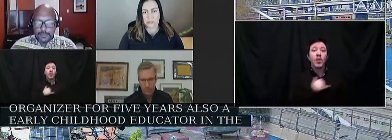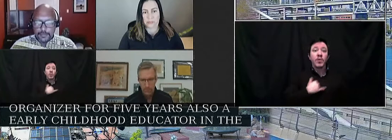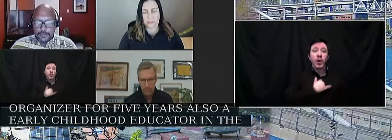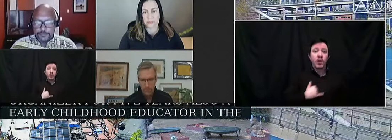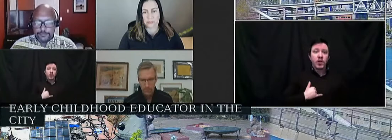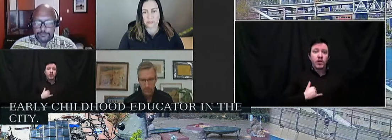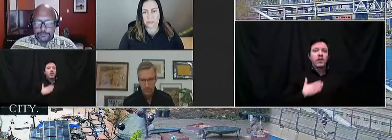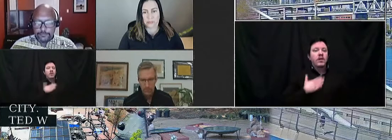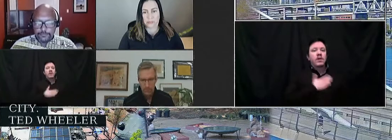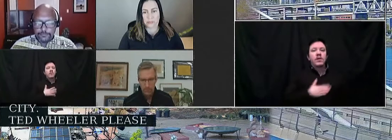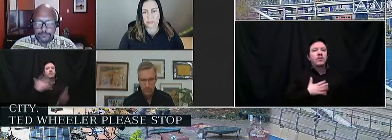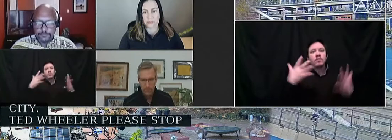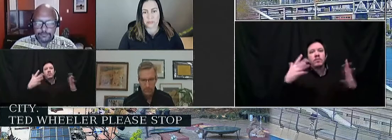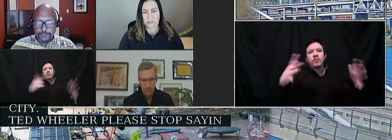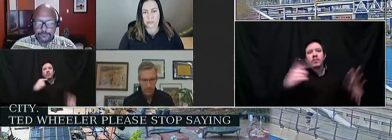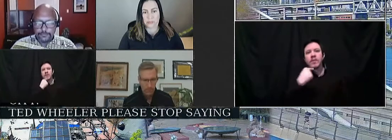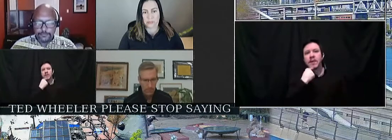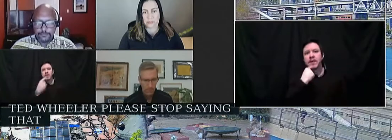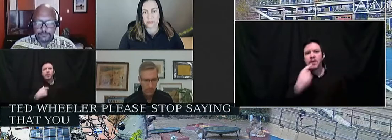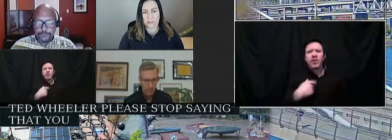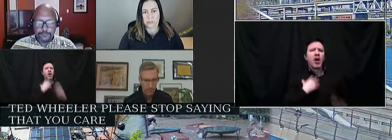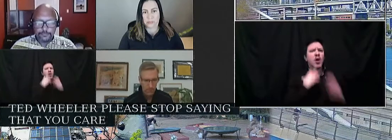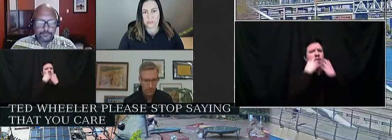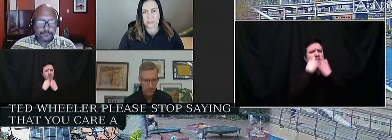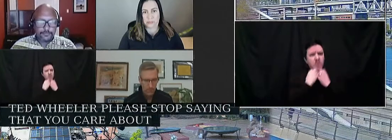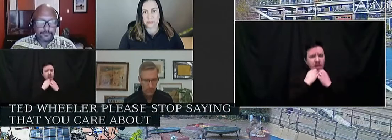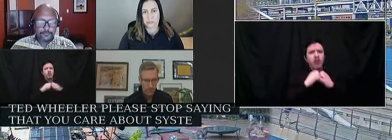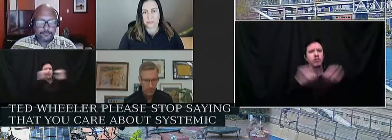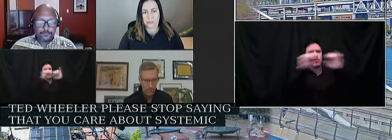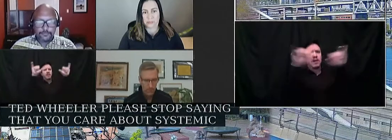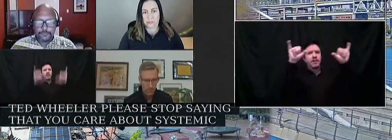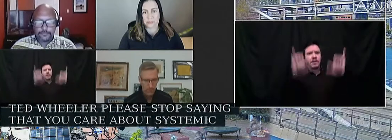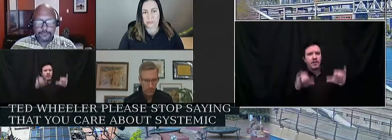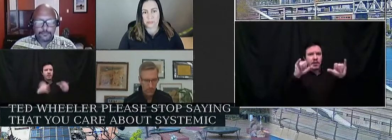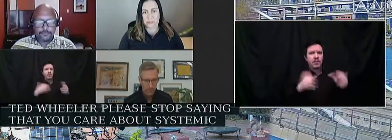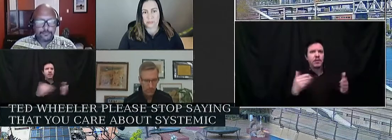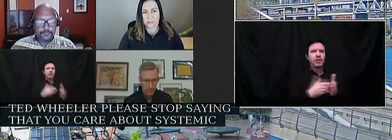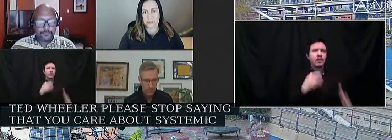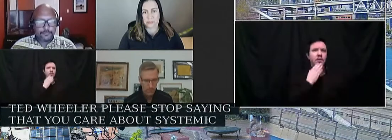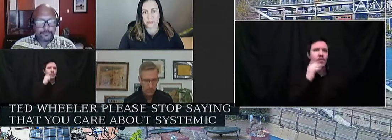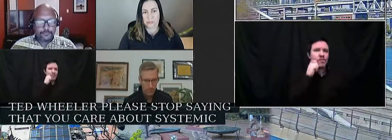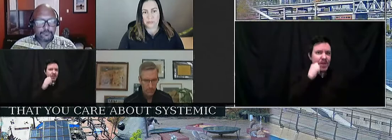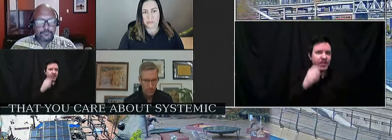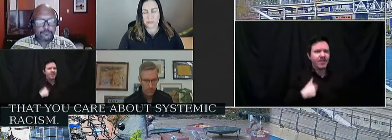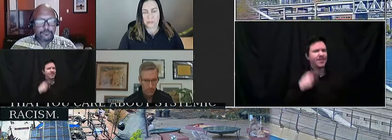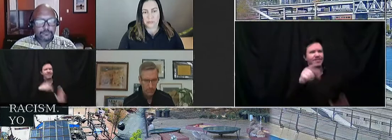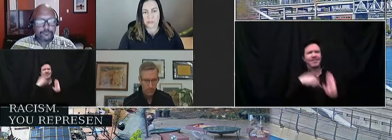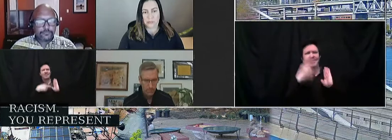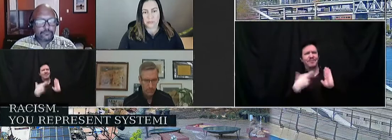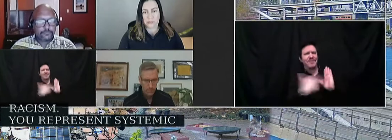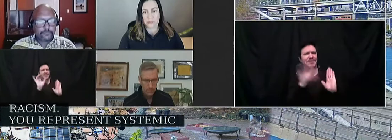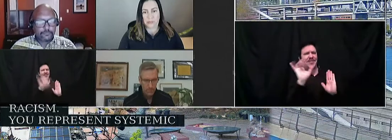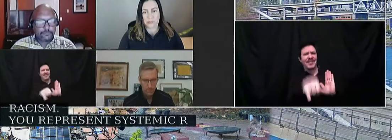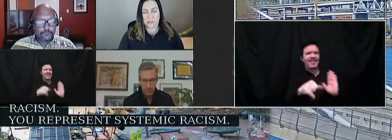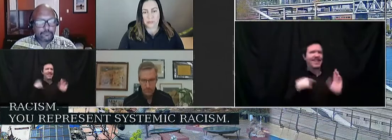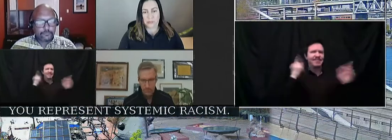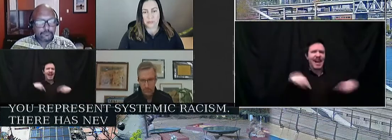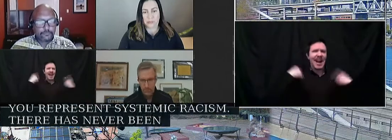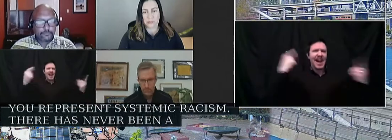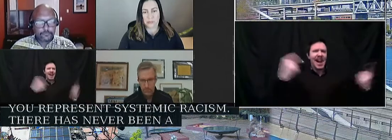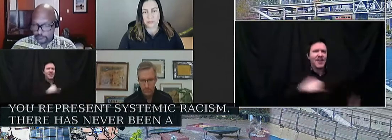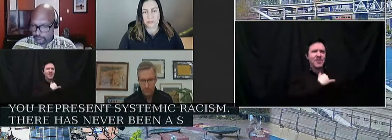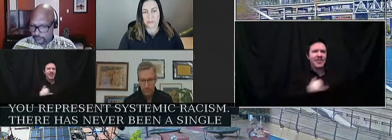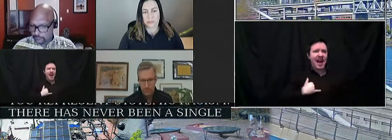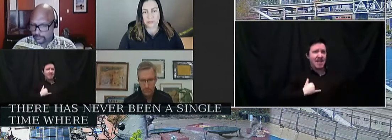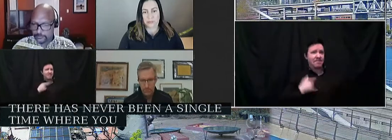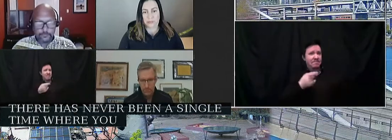please stop saying that you care about systemic racism. You represent systemic racism. There has never been a single time in your tenure as mayor where you have demonstrated